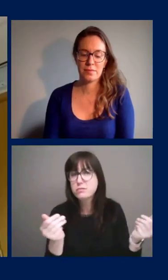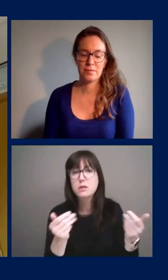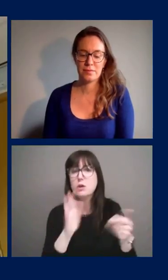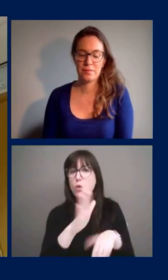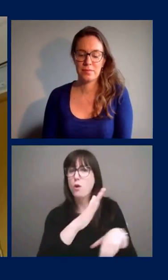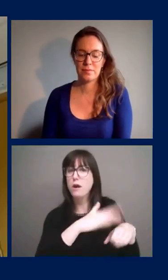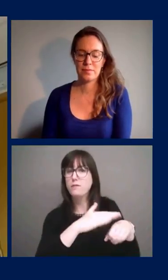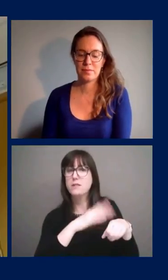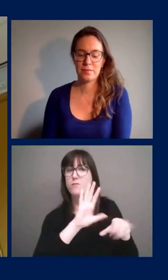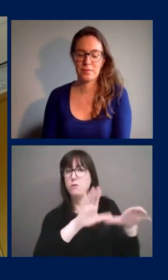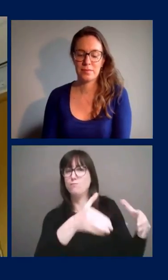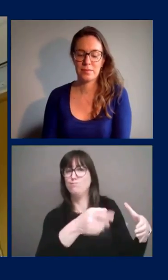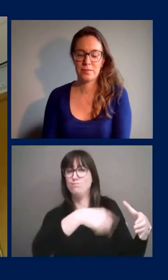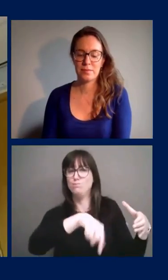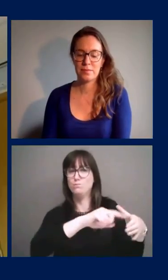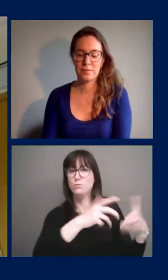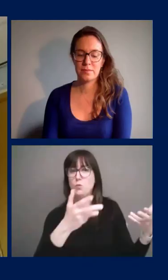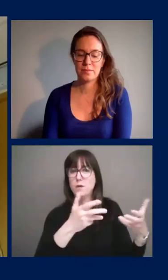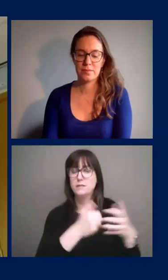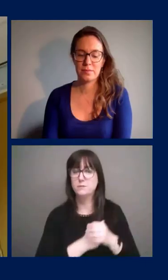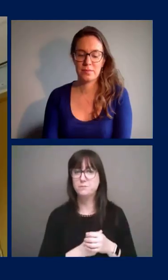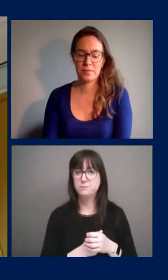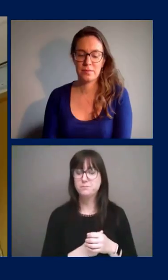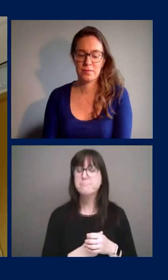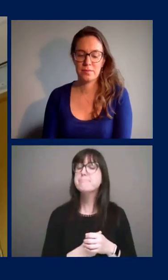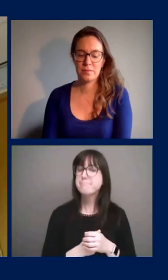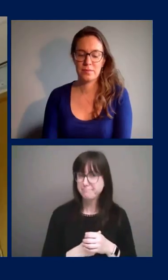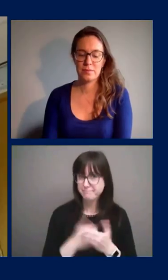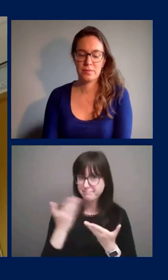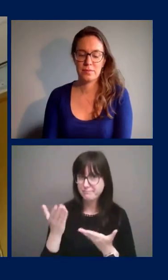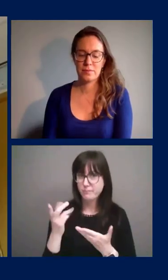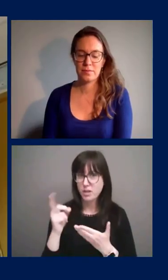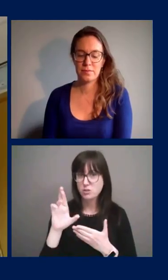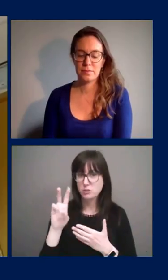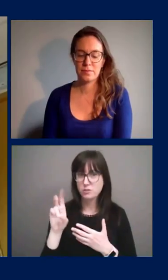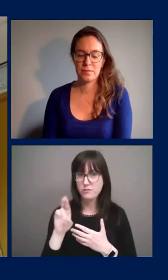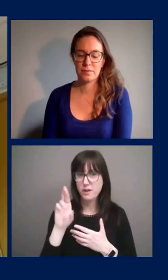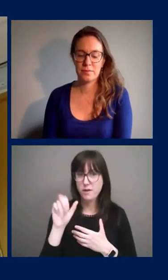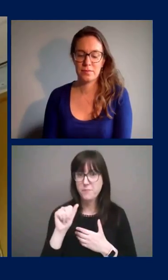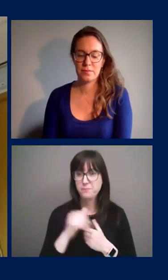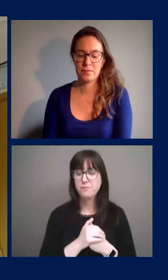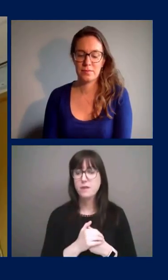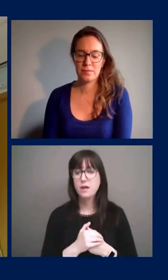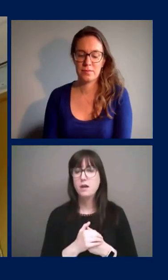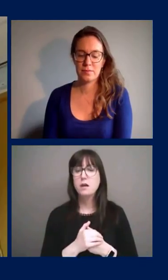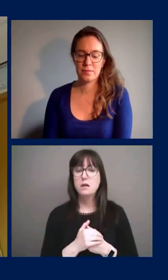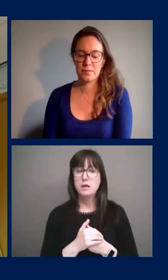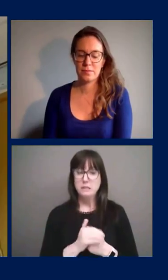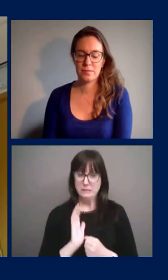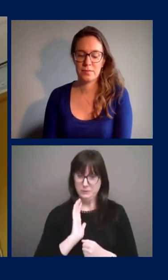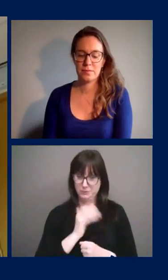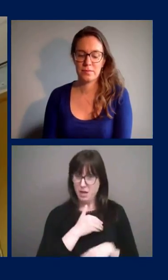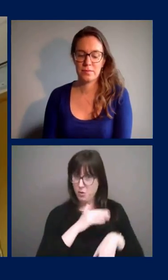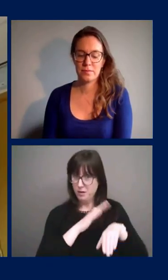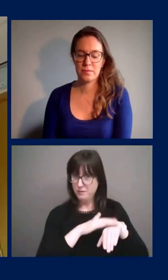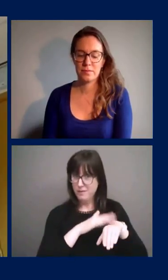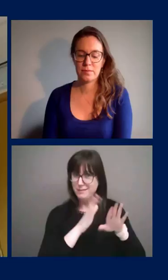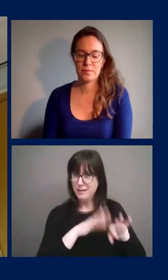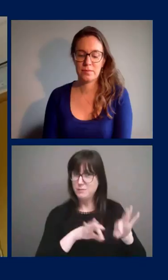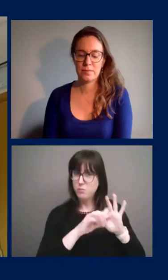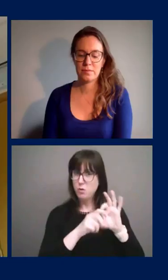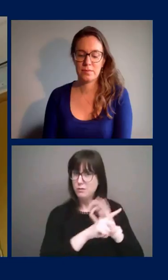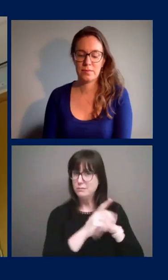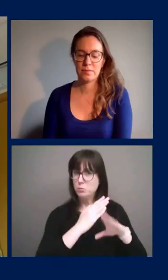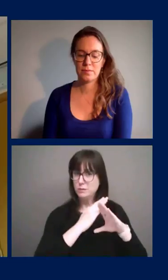my advice is that uh we want to make sure that they're protected uh